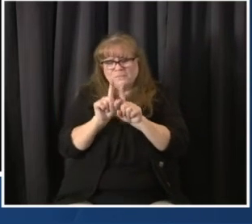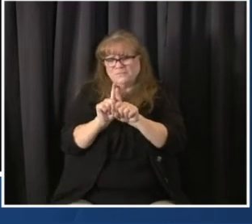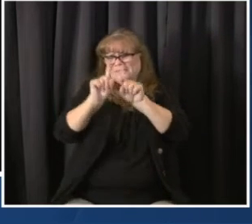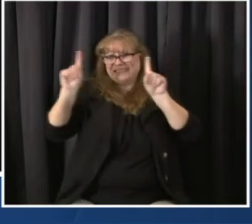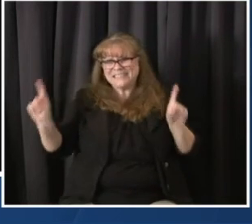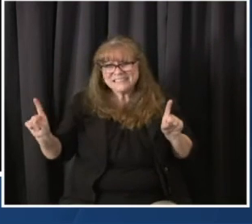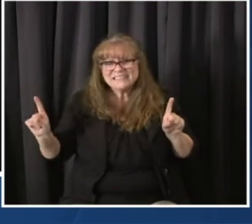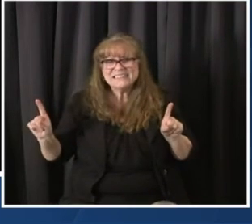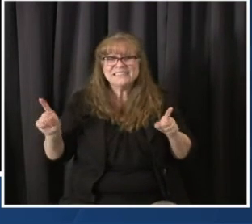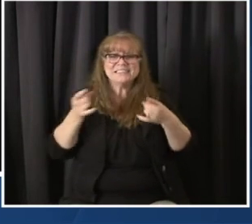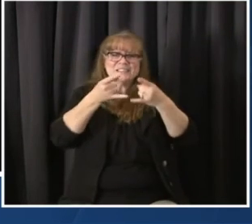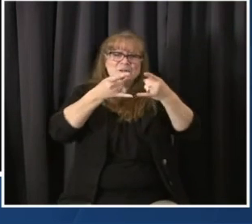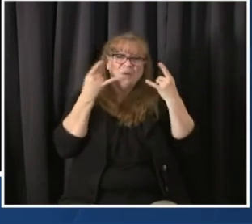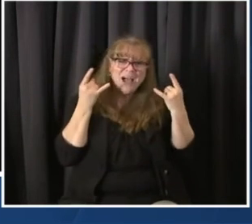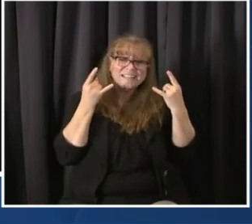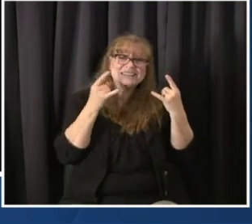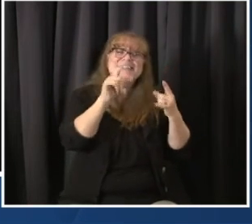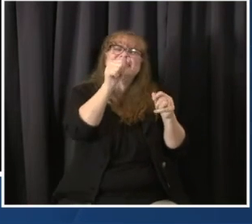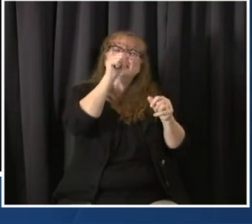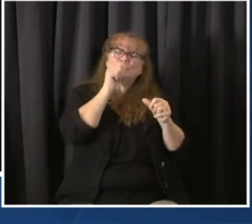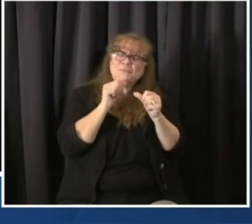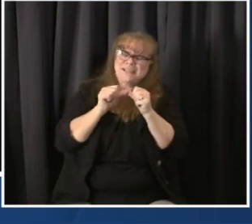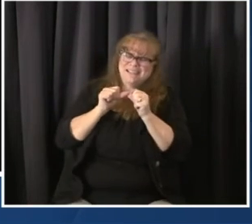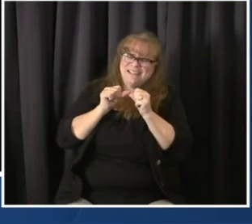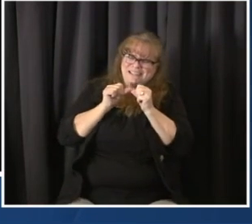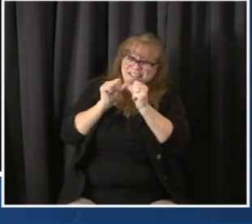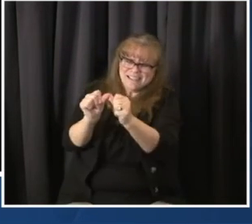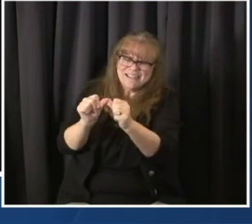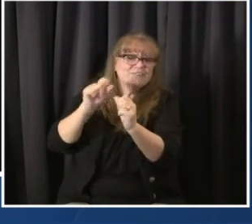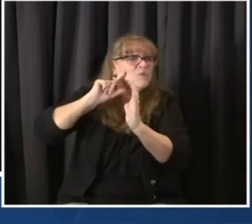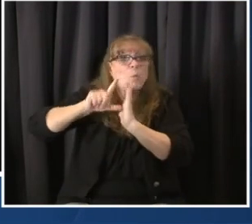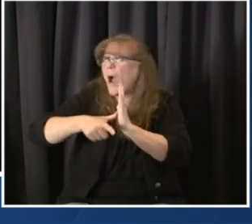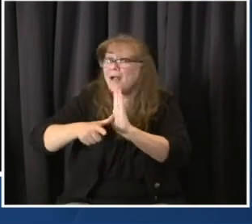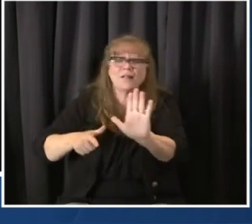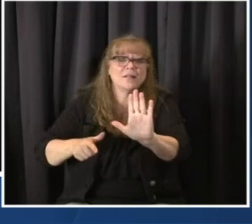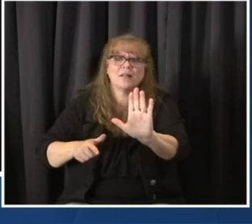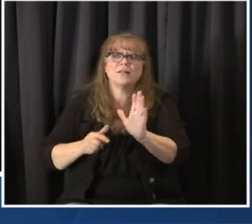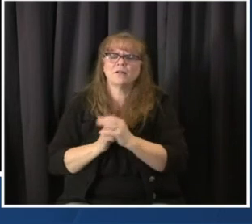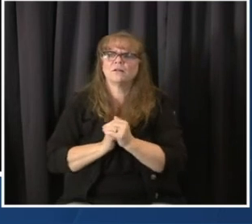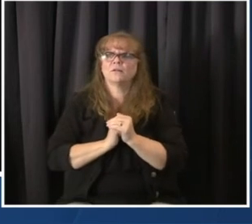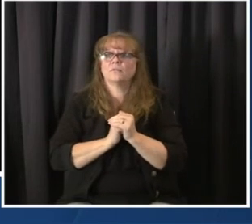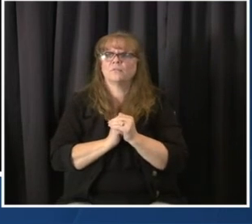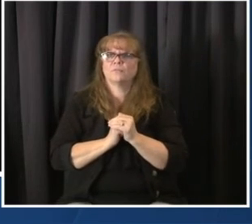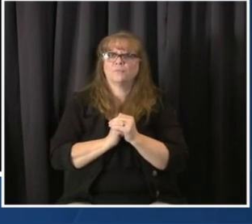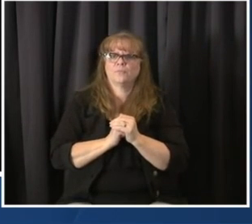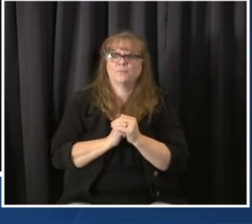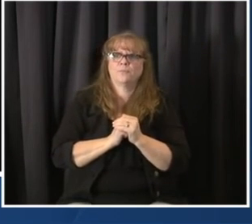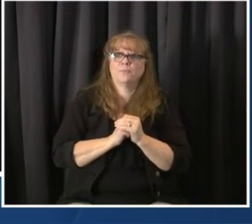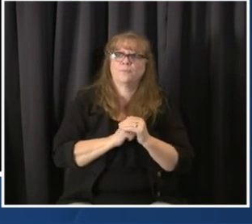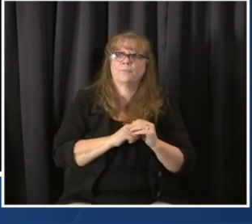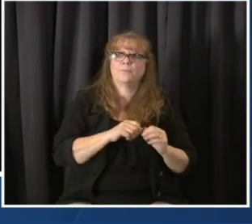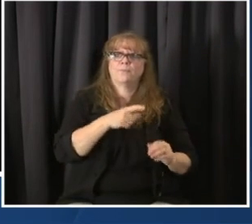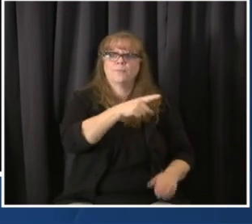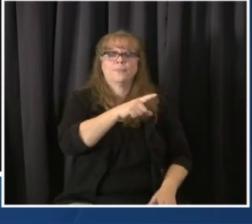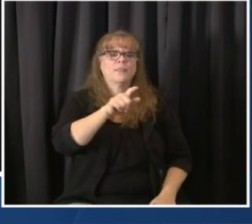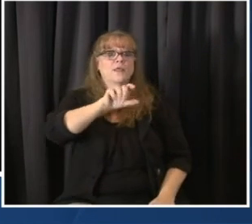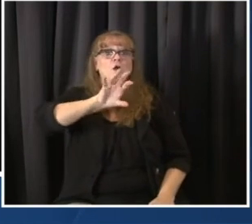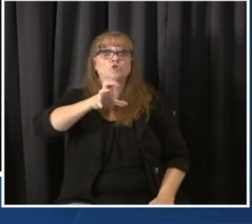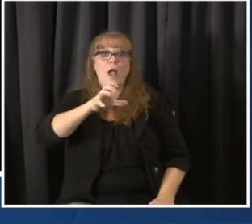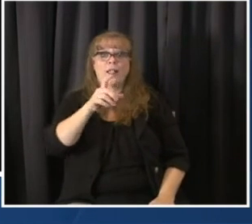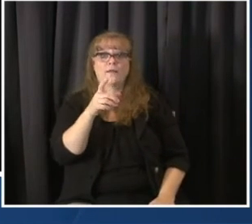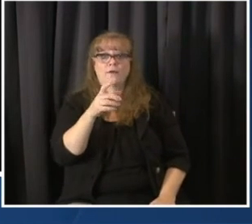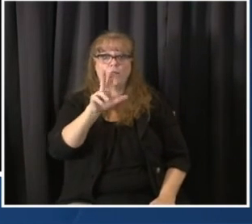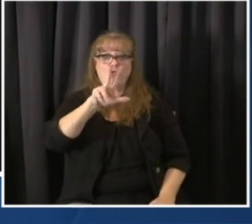Hello, Governor. Hello, Vicente Aranas with Fox 31. One question for you and one question for Dr. Hurley. Governor, you